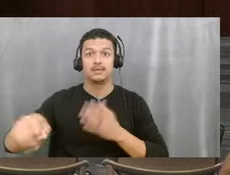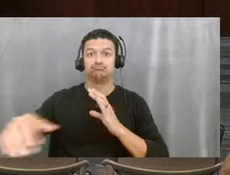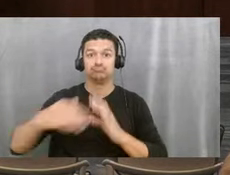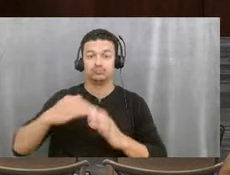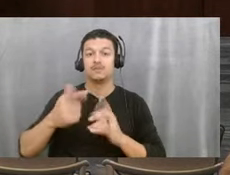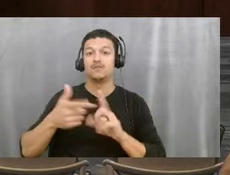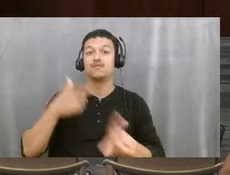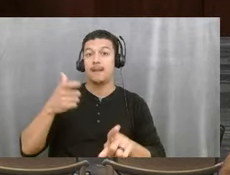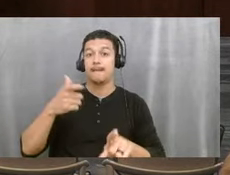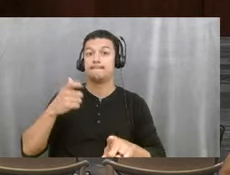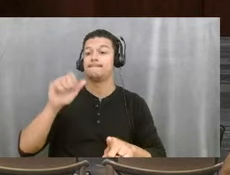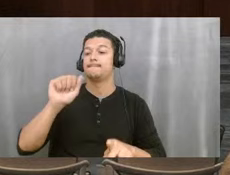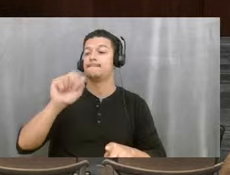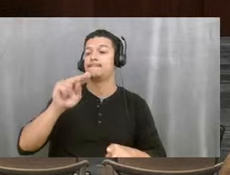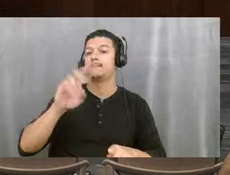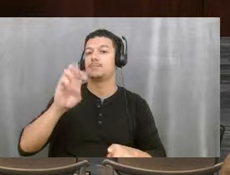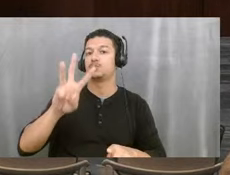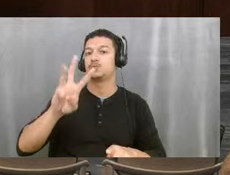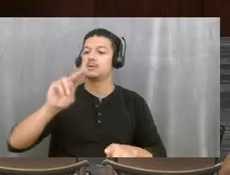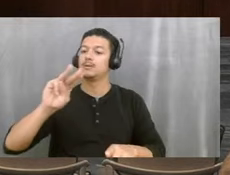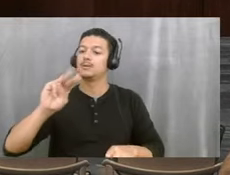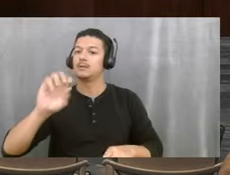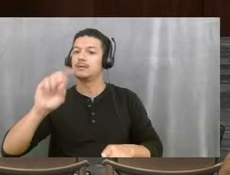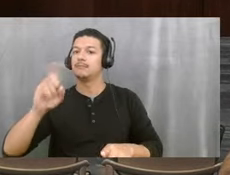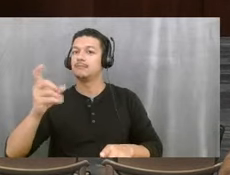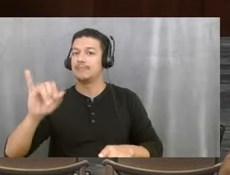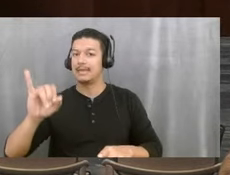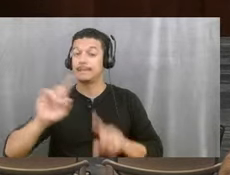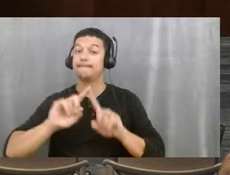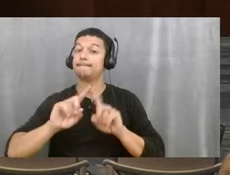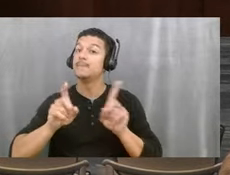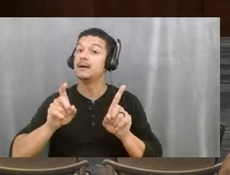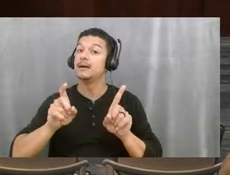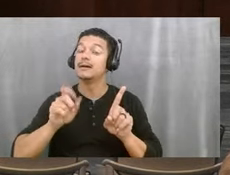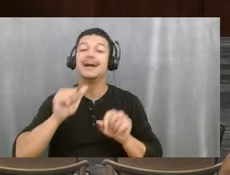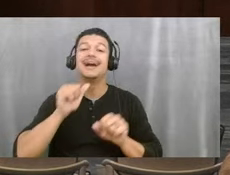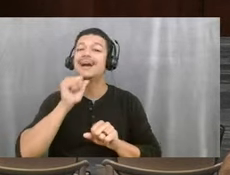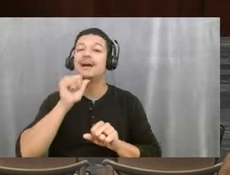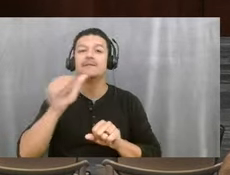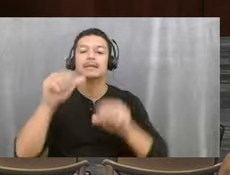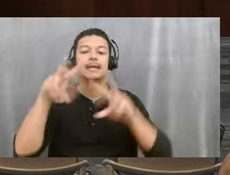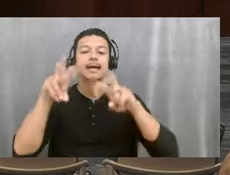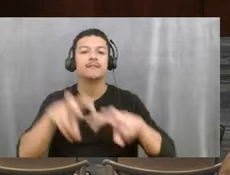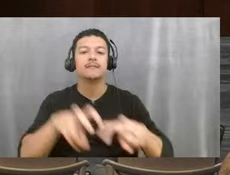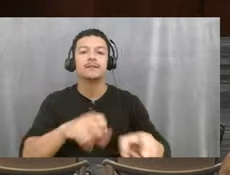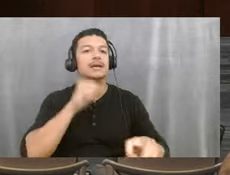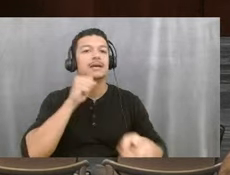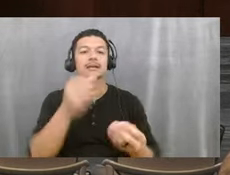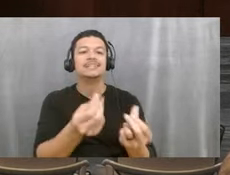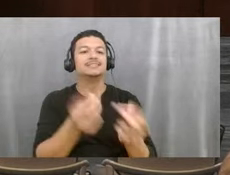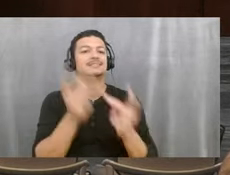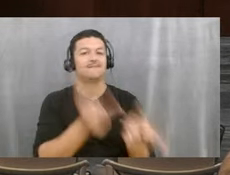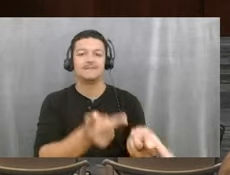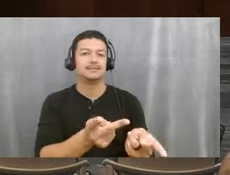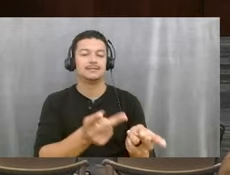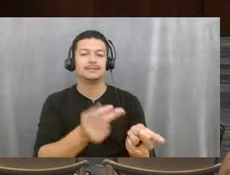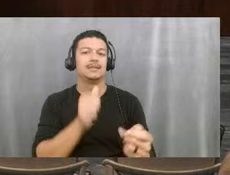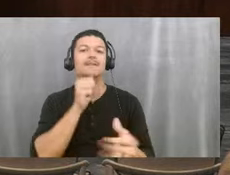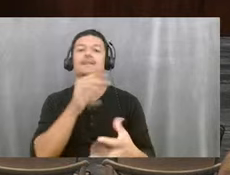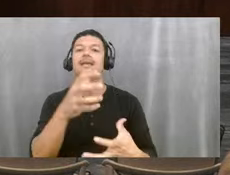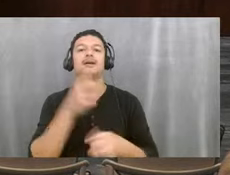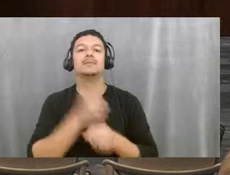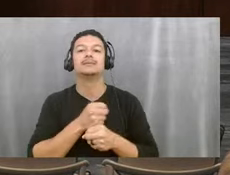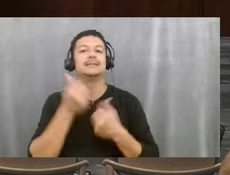I have not conducted a site investigation. Excuse me, have not conducted an investigation. I have not made a site visit, and I have not received expert